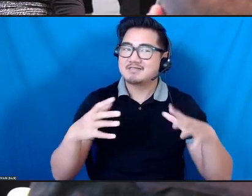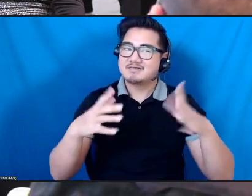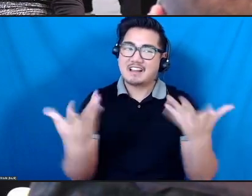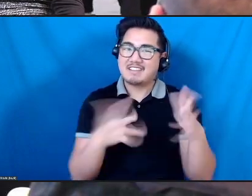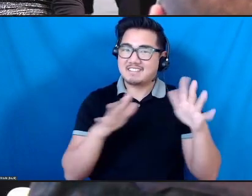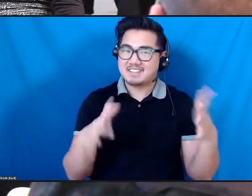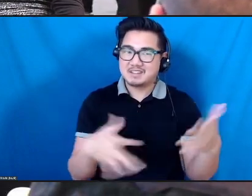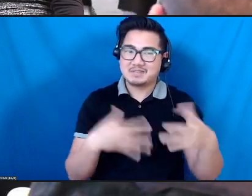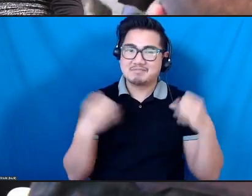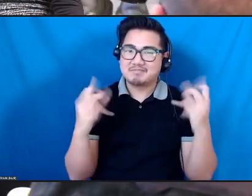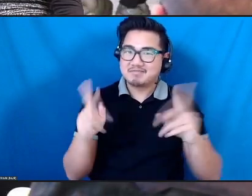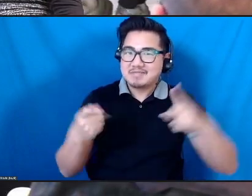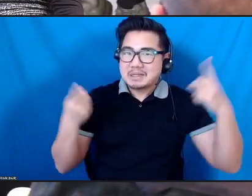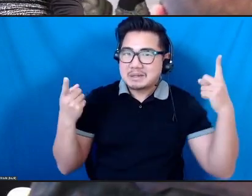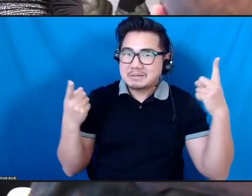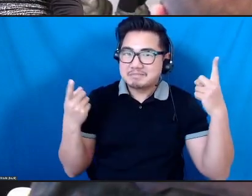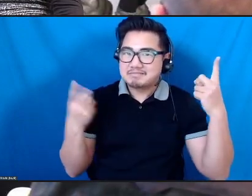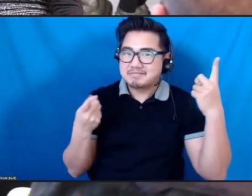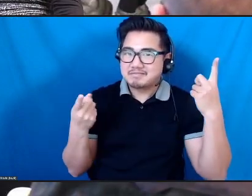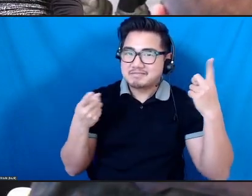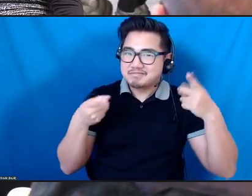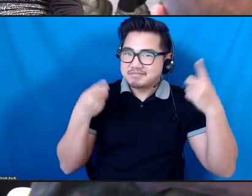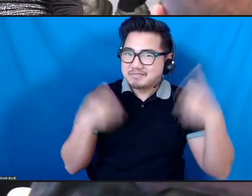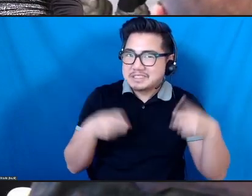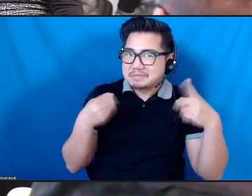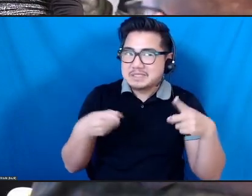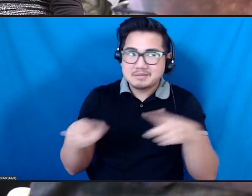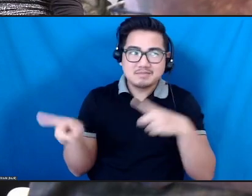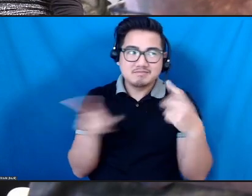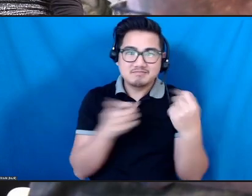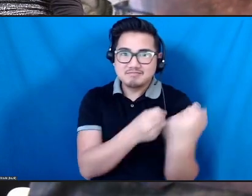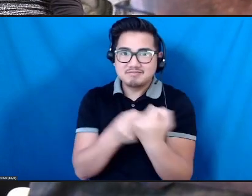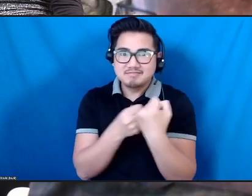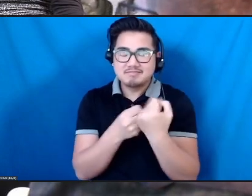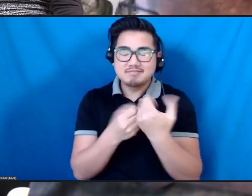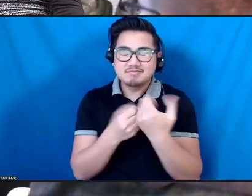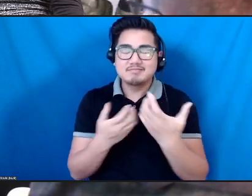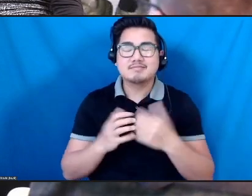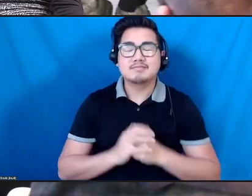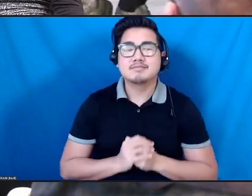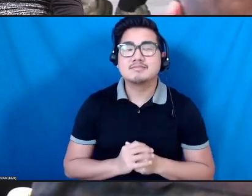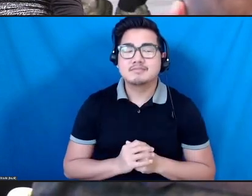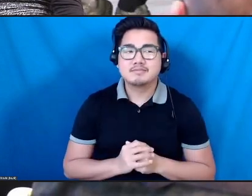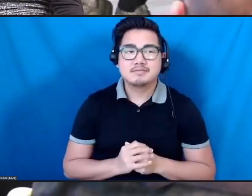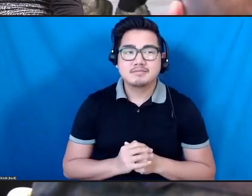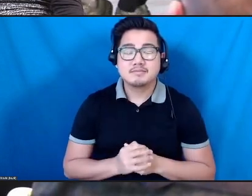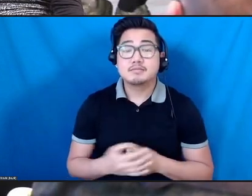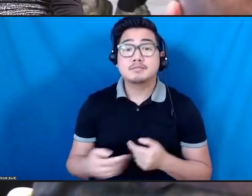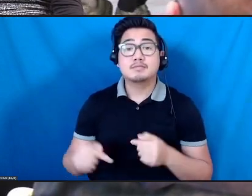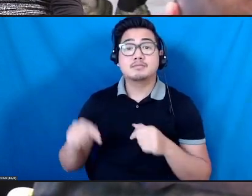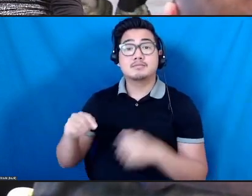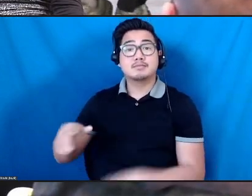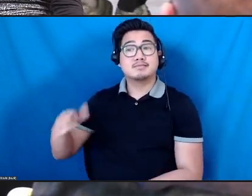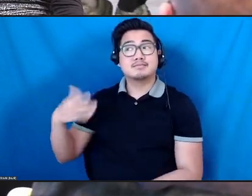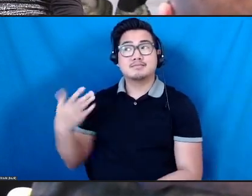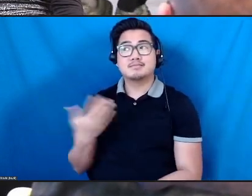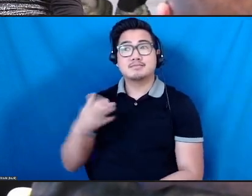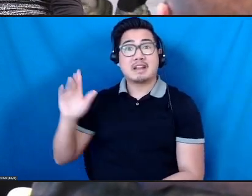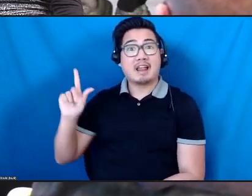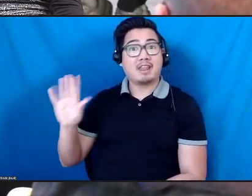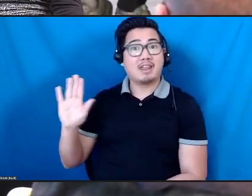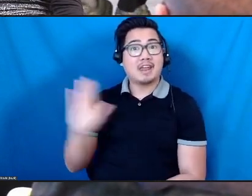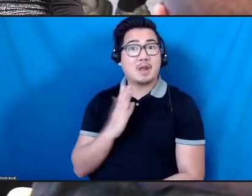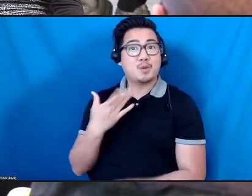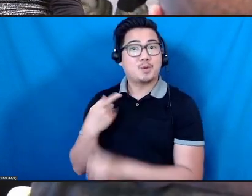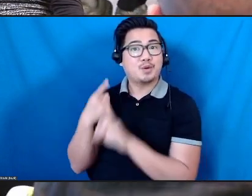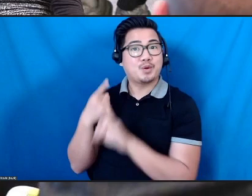one of the interesting things about the Lab. The our mission is to humanize global politics through